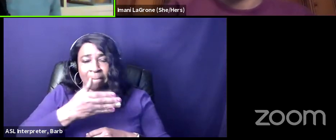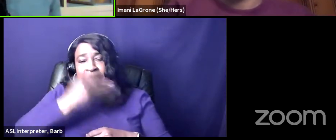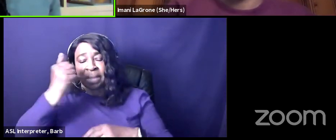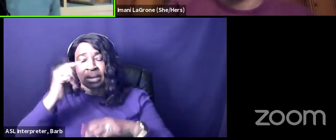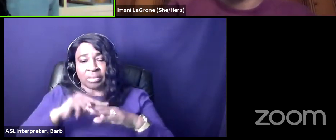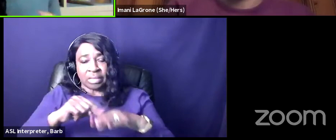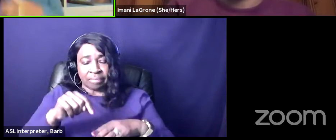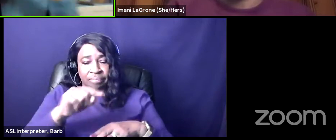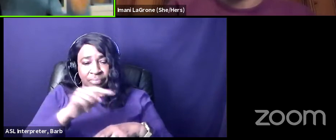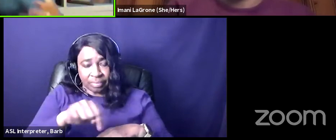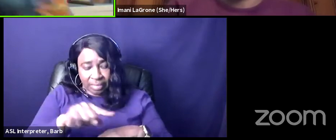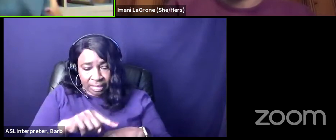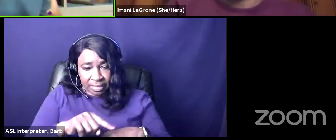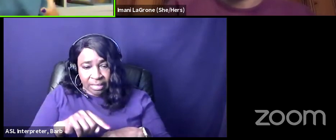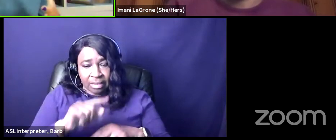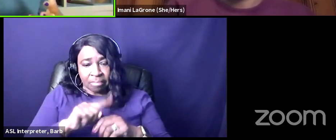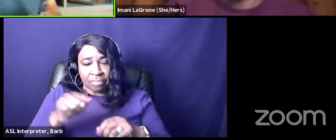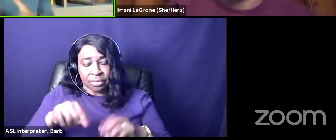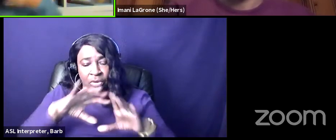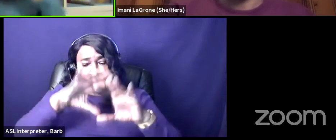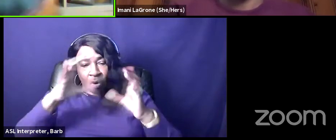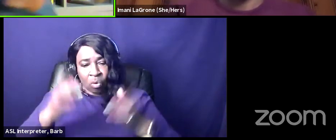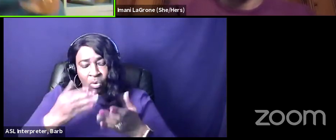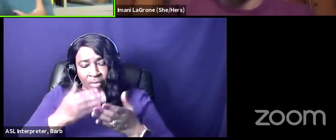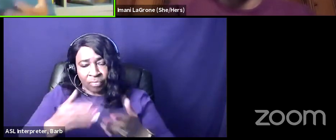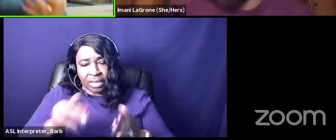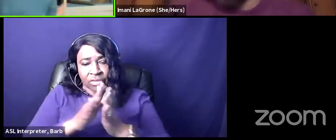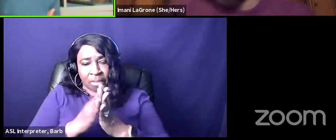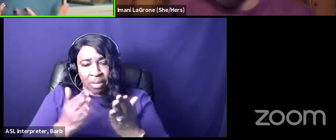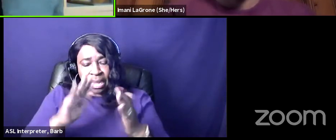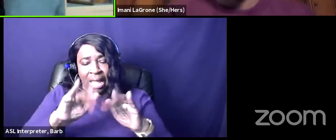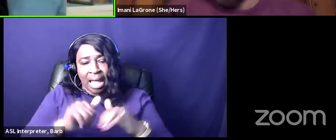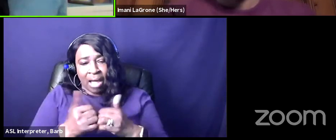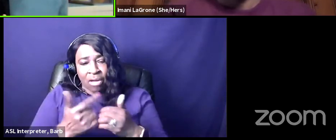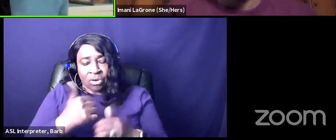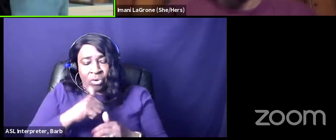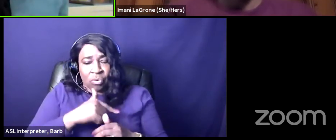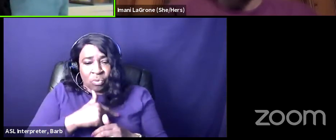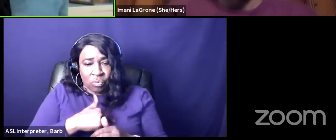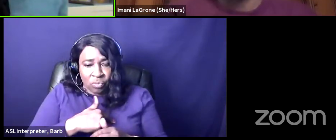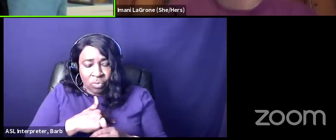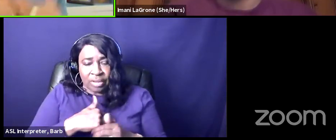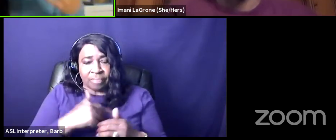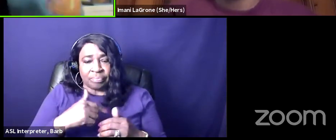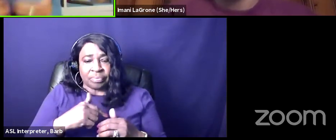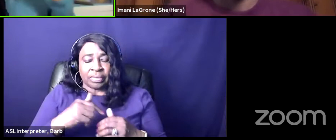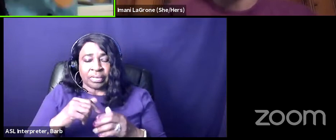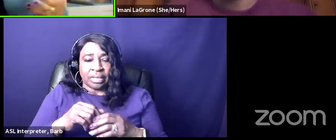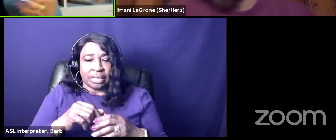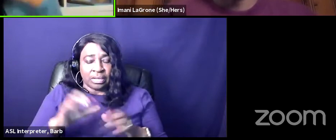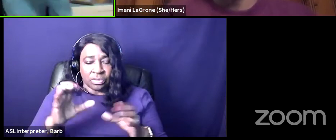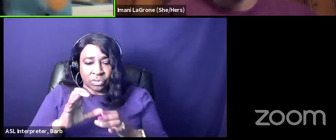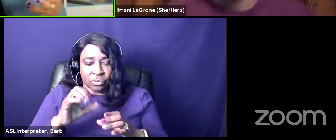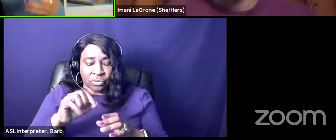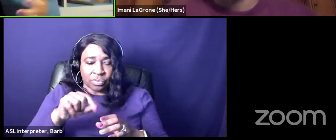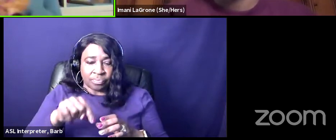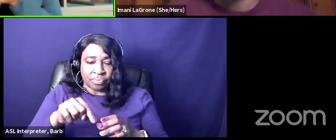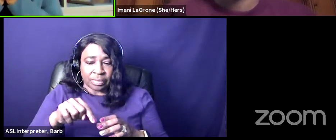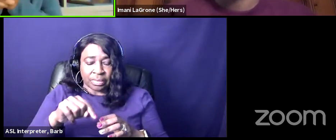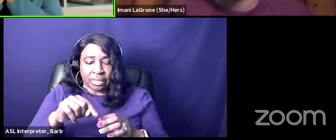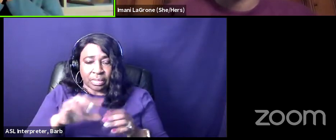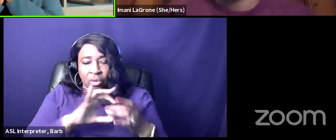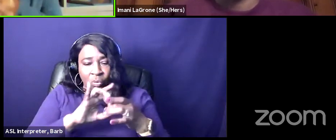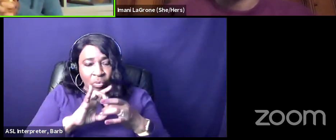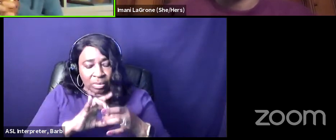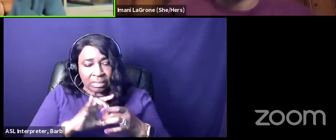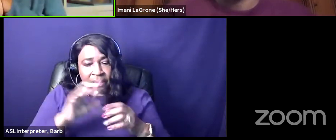to like not work together the whole central theme of the book is how do we have substantive coalition building what policy issues can we figure out